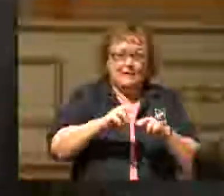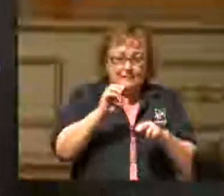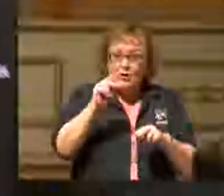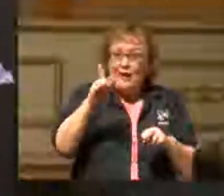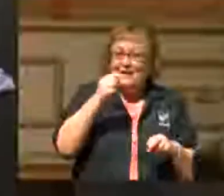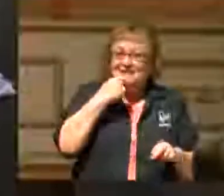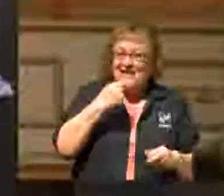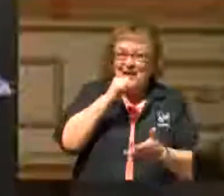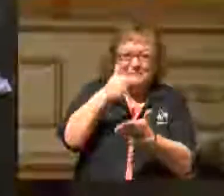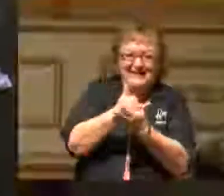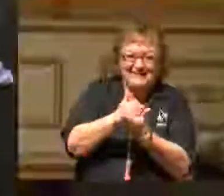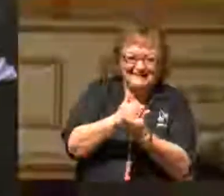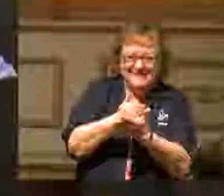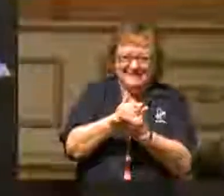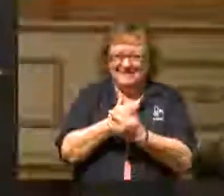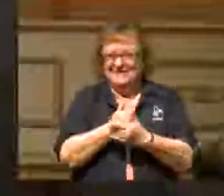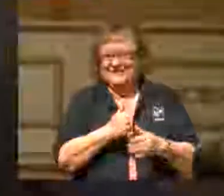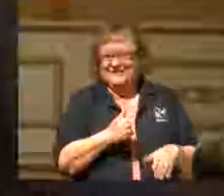say amen.